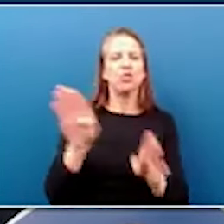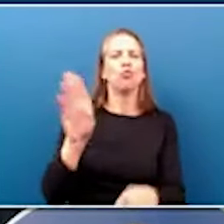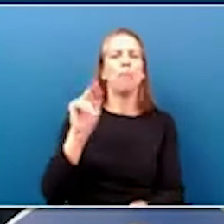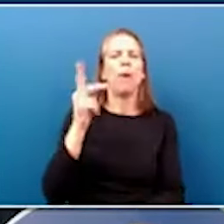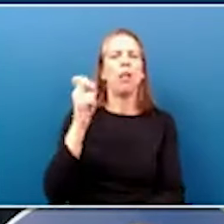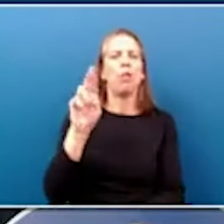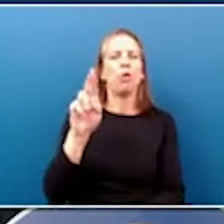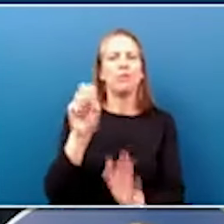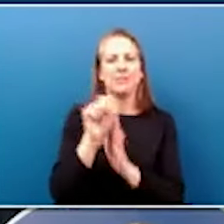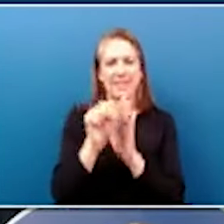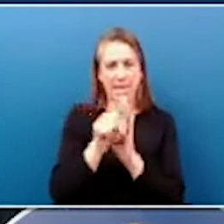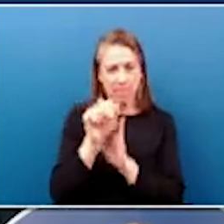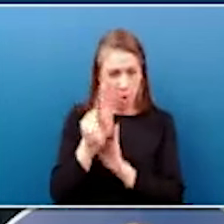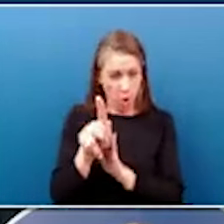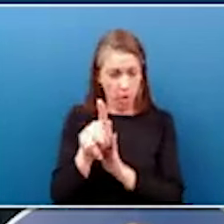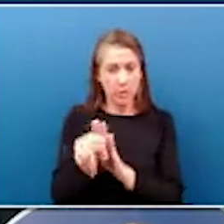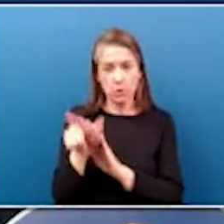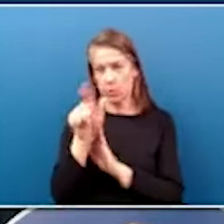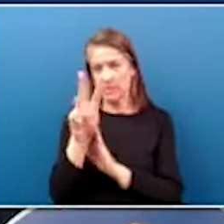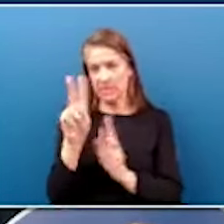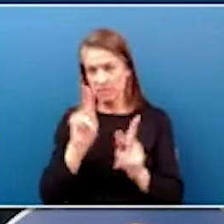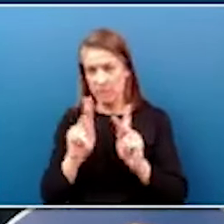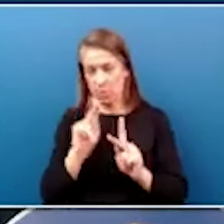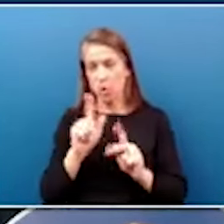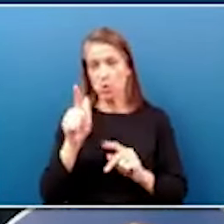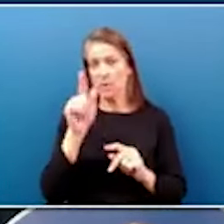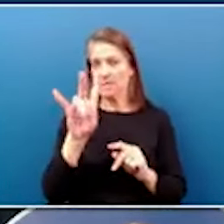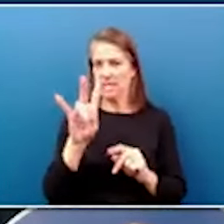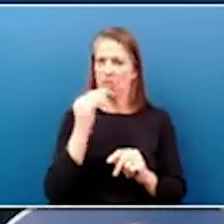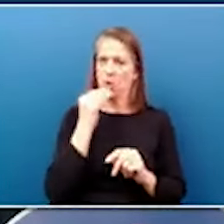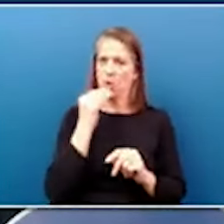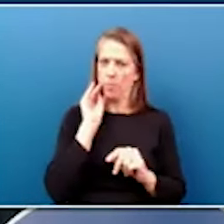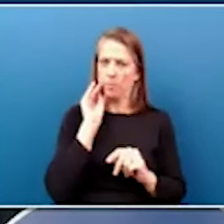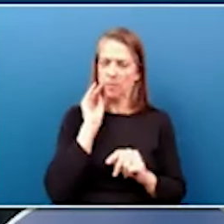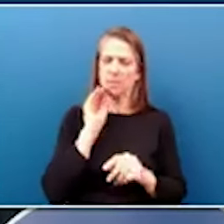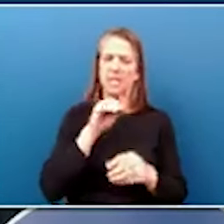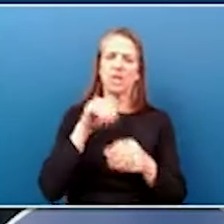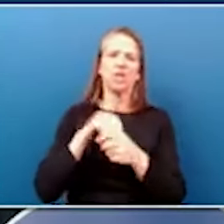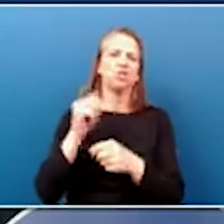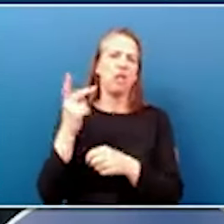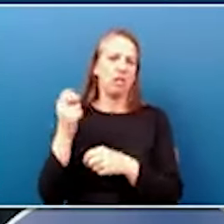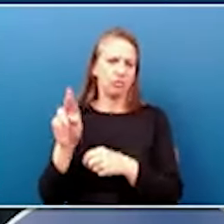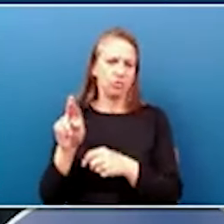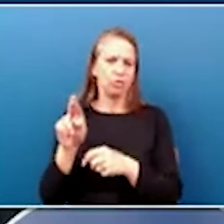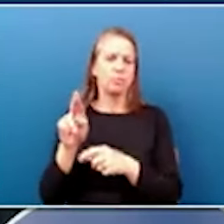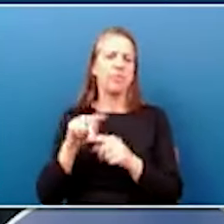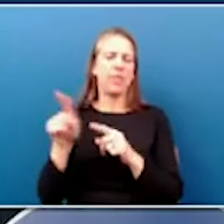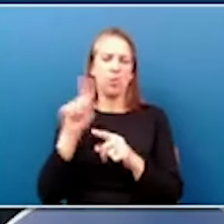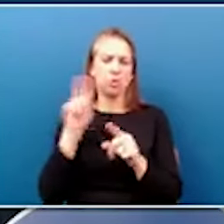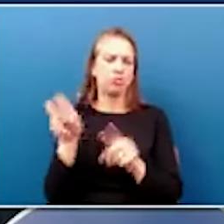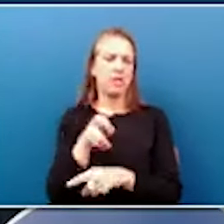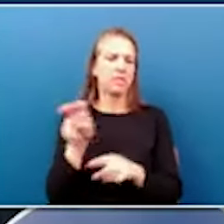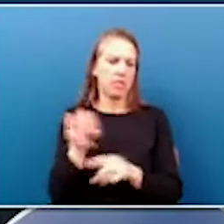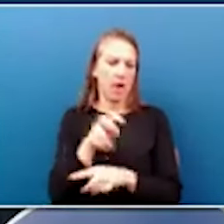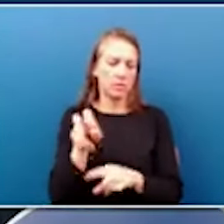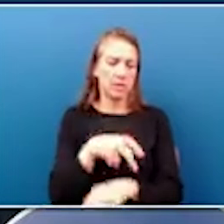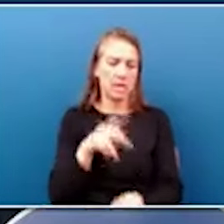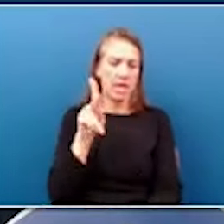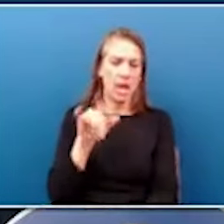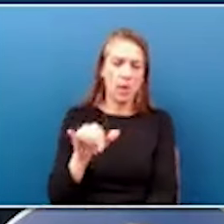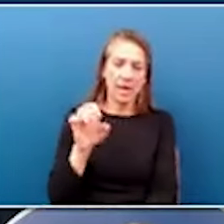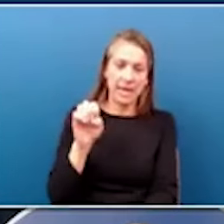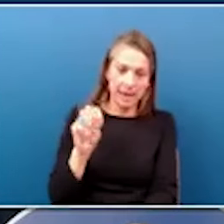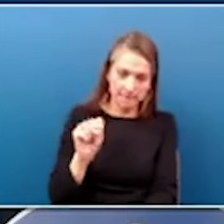individuals. We've had 27 households that we sheltered for a little bit that have transitioned out. KYEM is working with